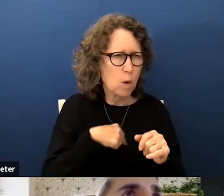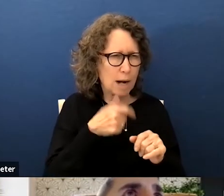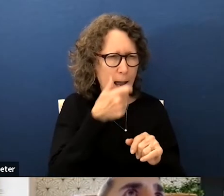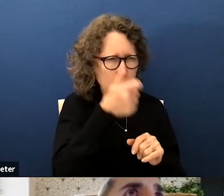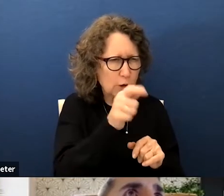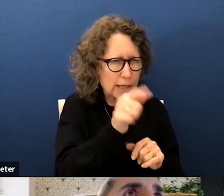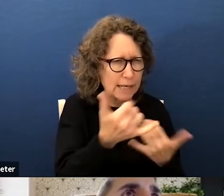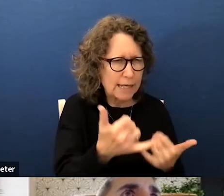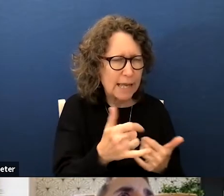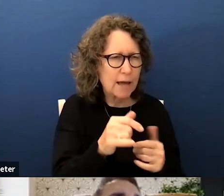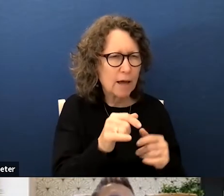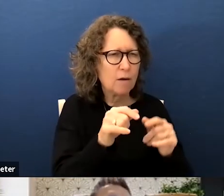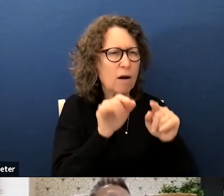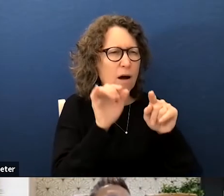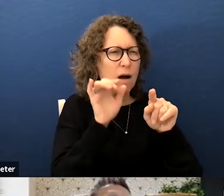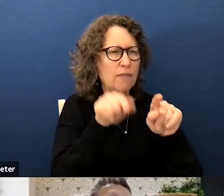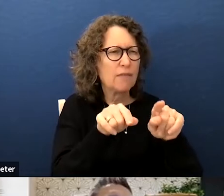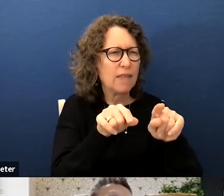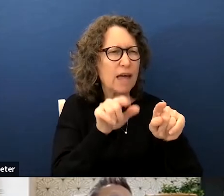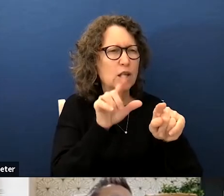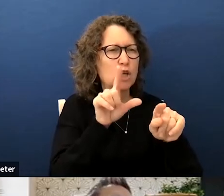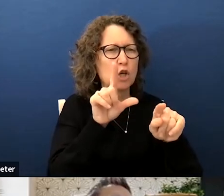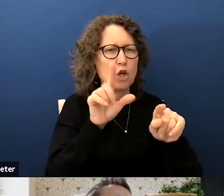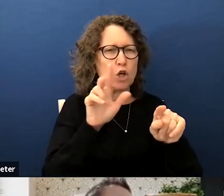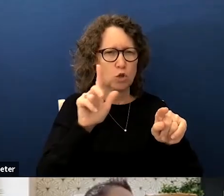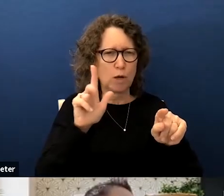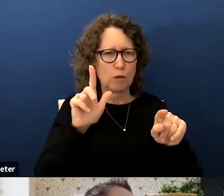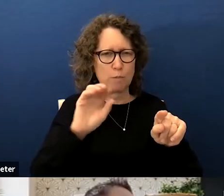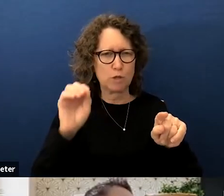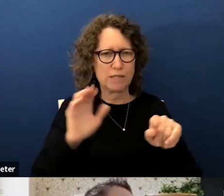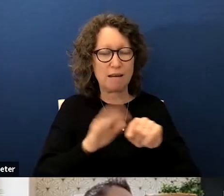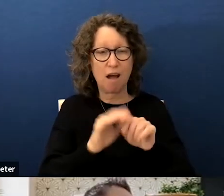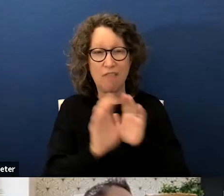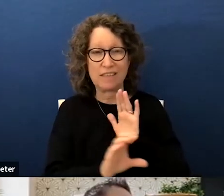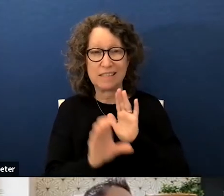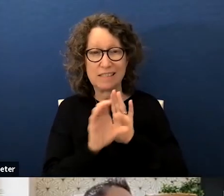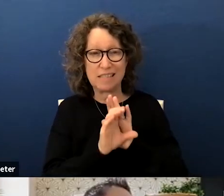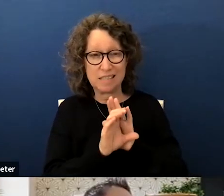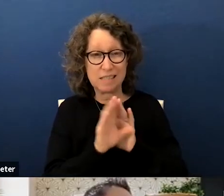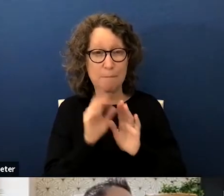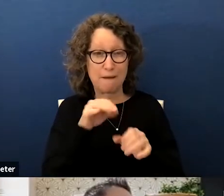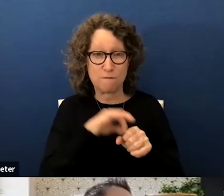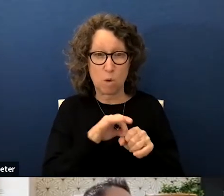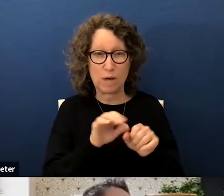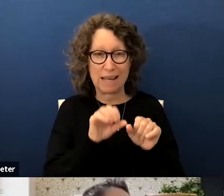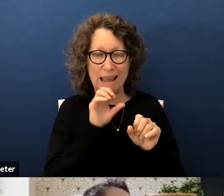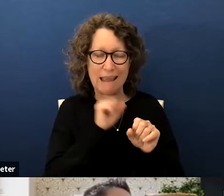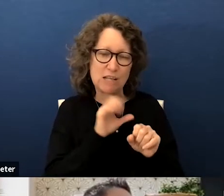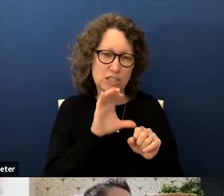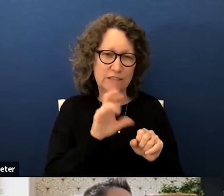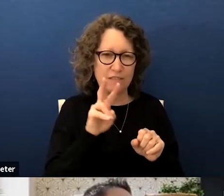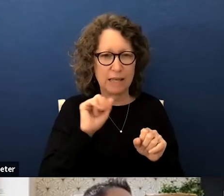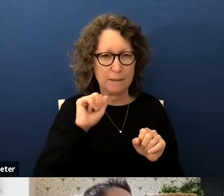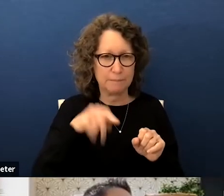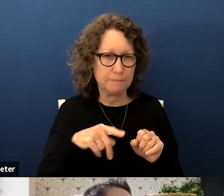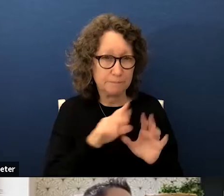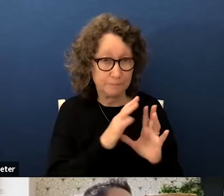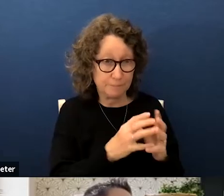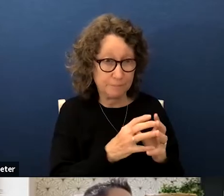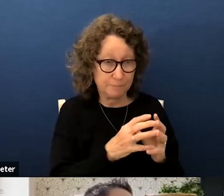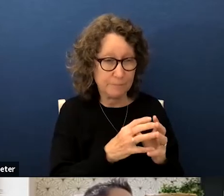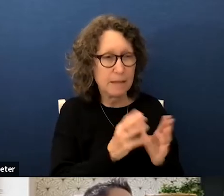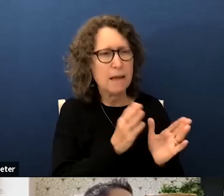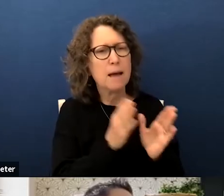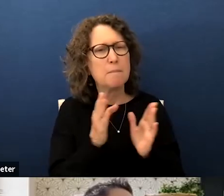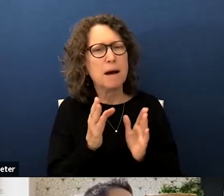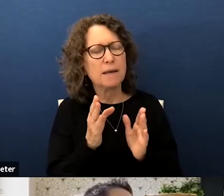at right on the on the 23 percent is on the citizens by voting age population estimate but